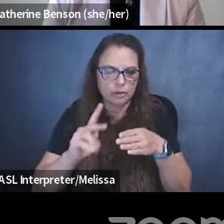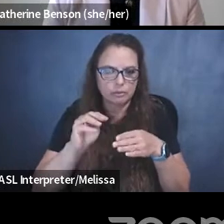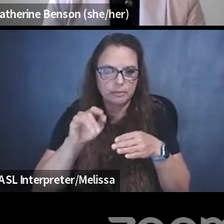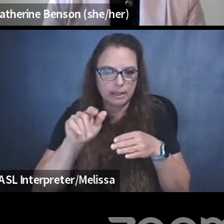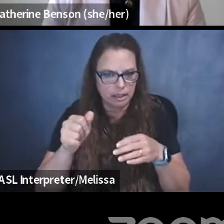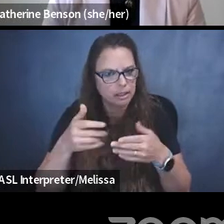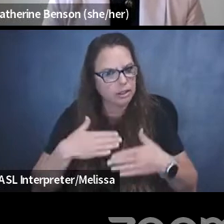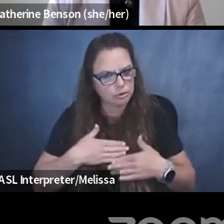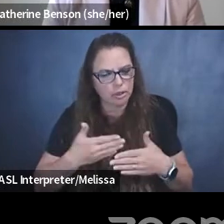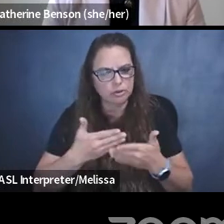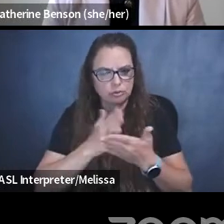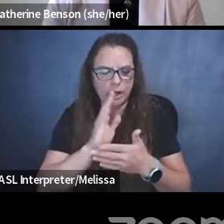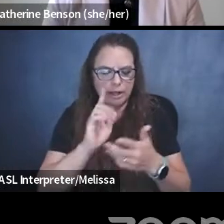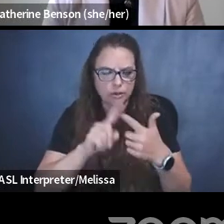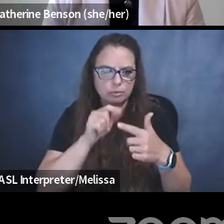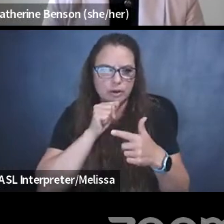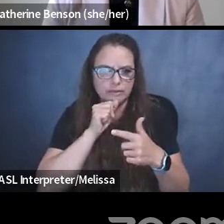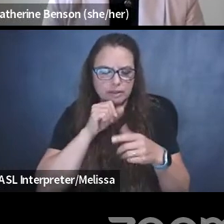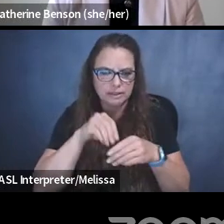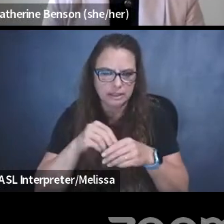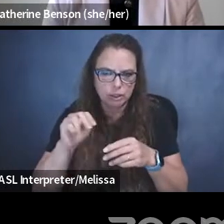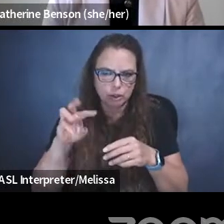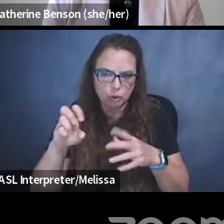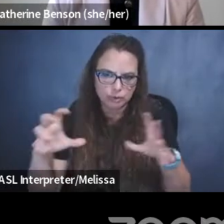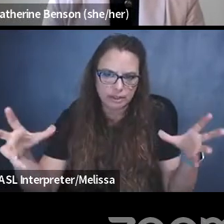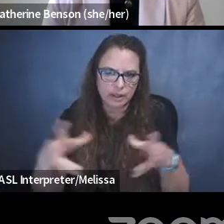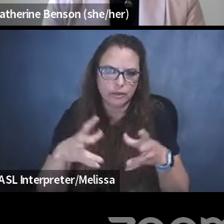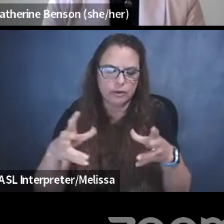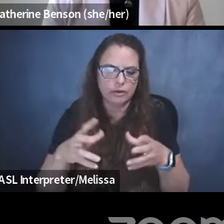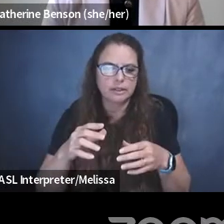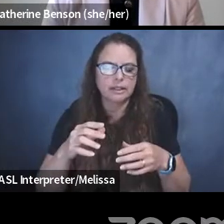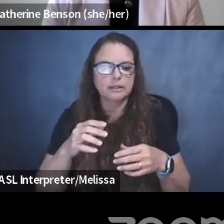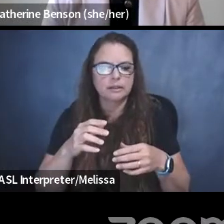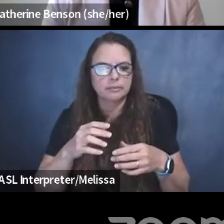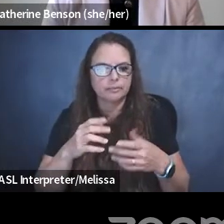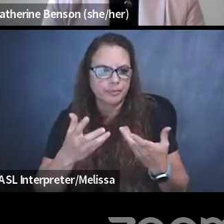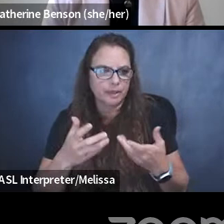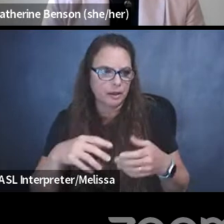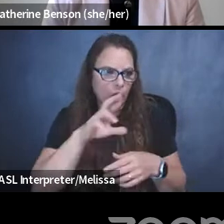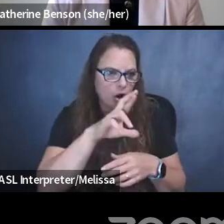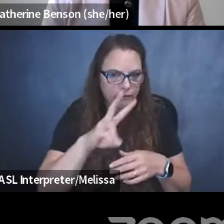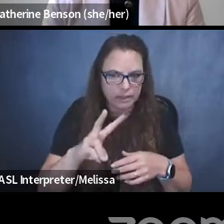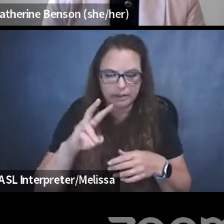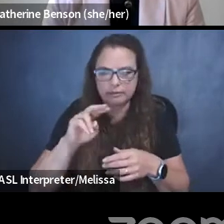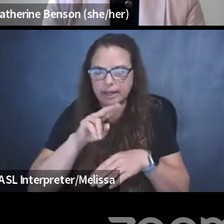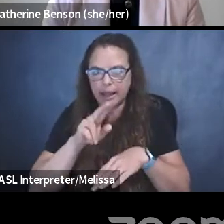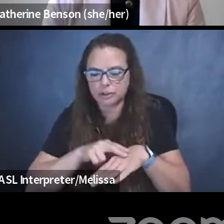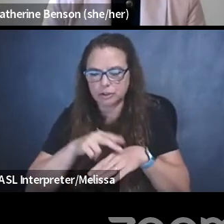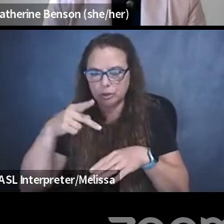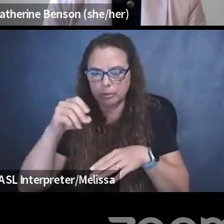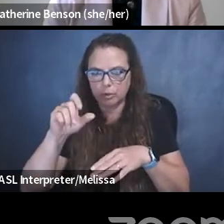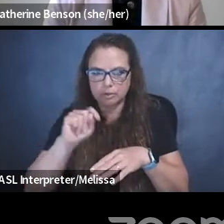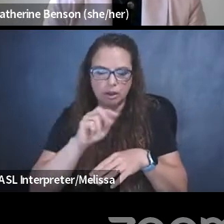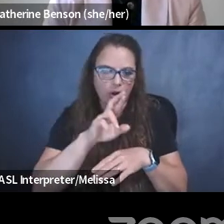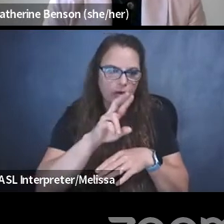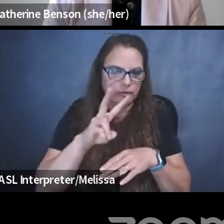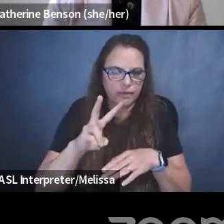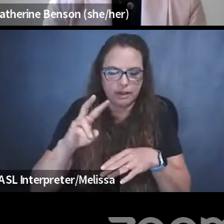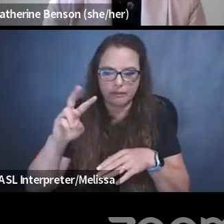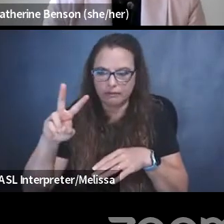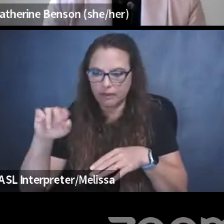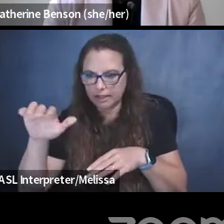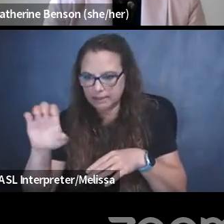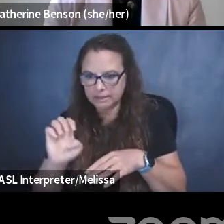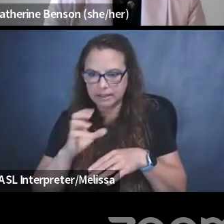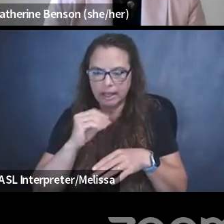privacy in news gathering, specifically in cases RV National Post, RV Lessard, and RV Vice. Um, and a quote from